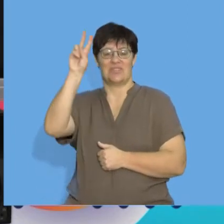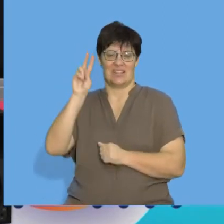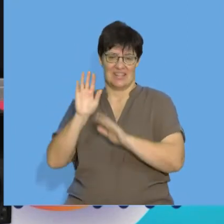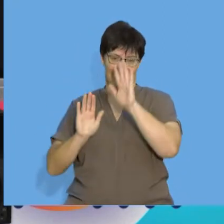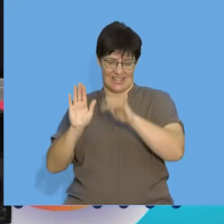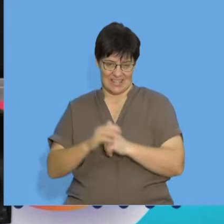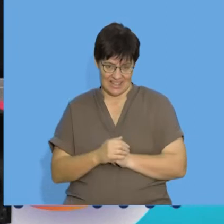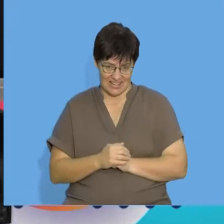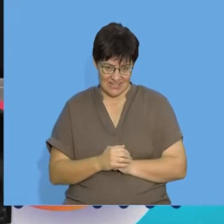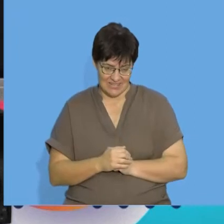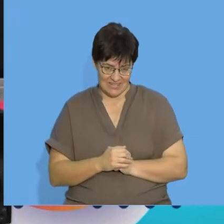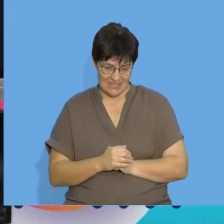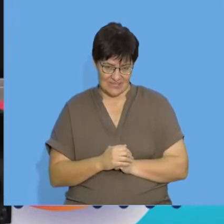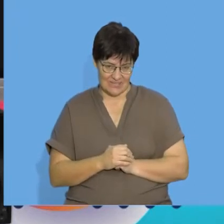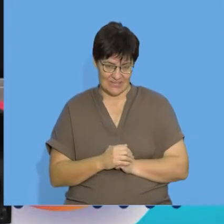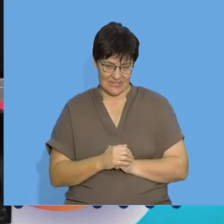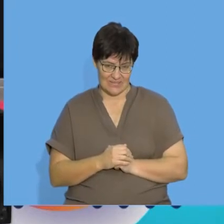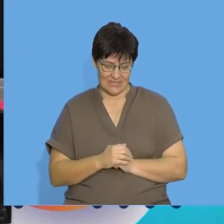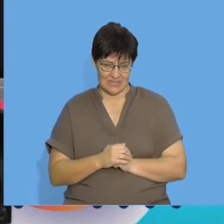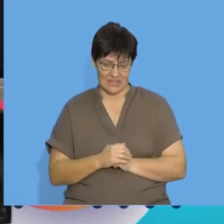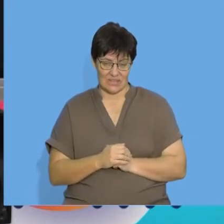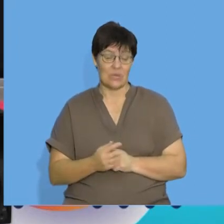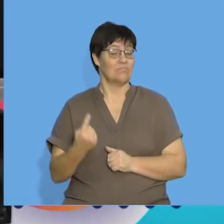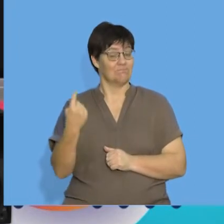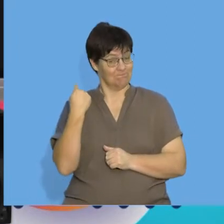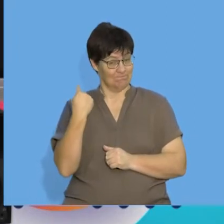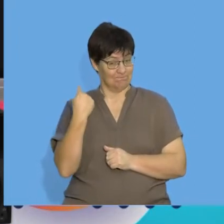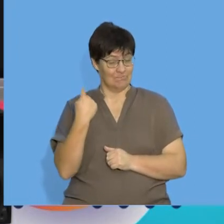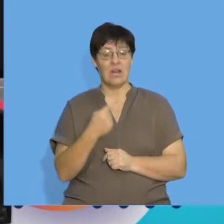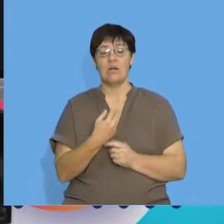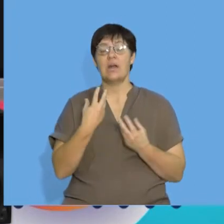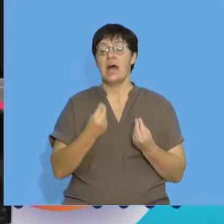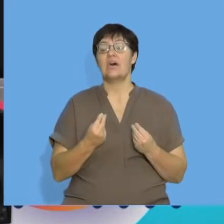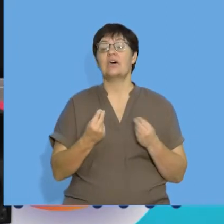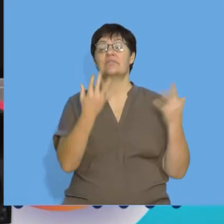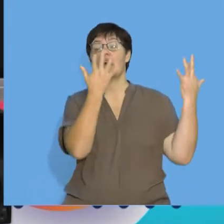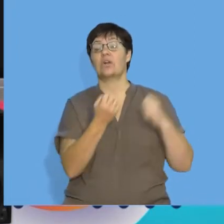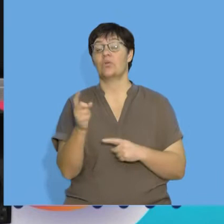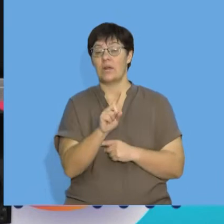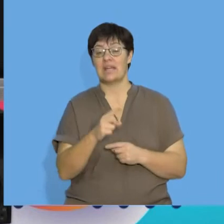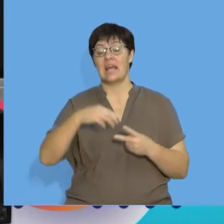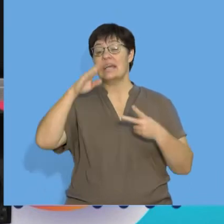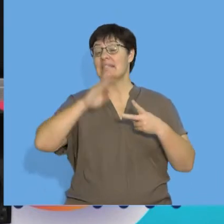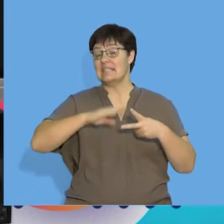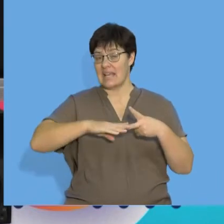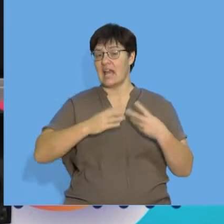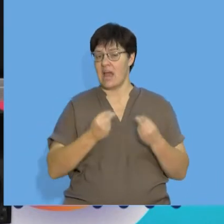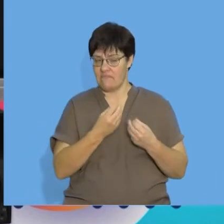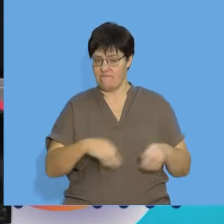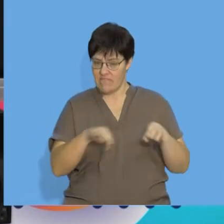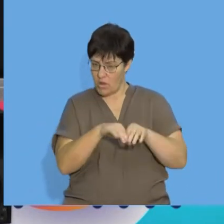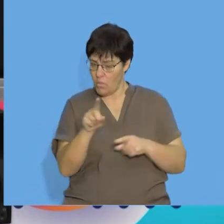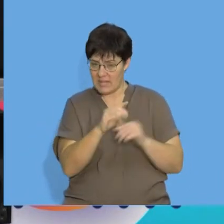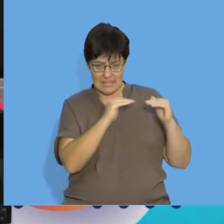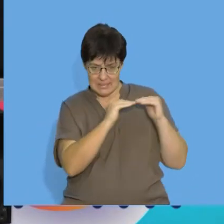then it is a quadratic pattern. So, behind me I calculated that the second differences